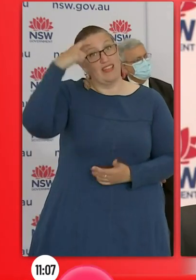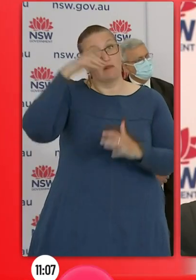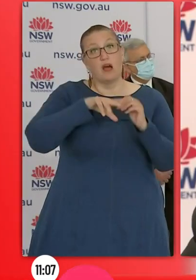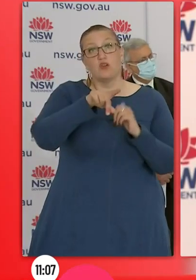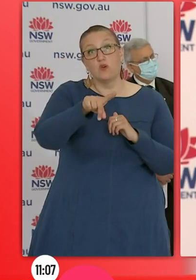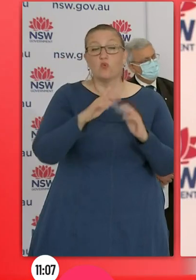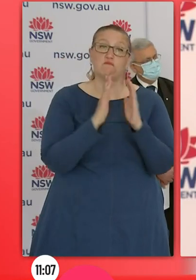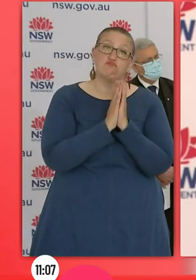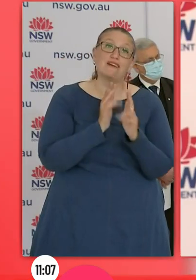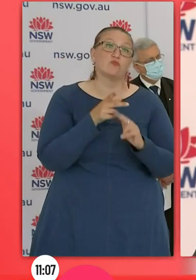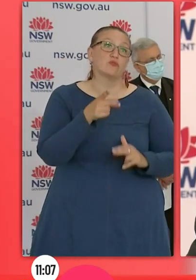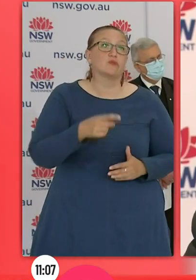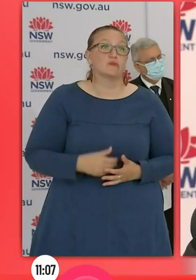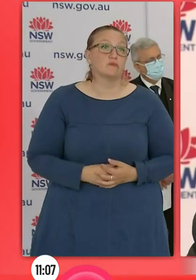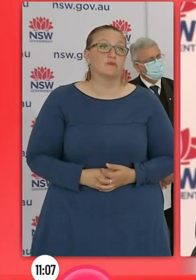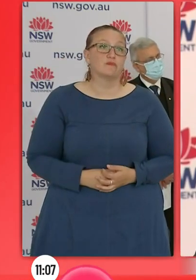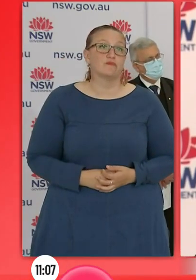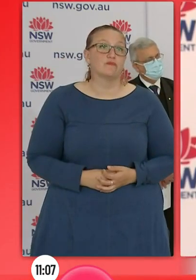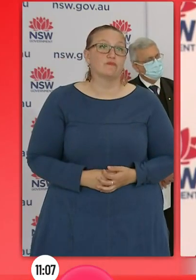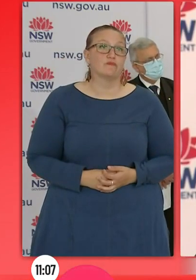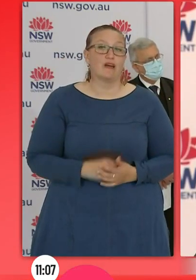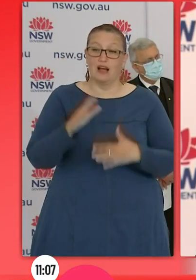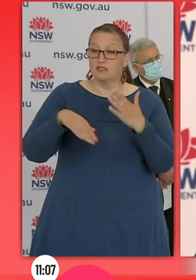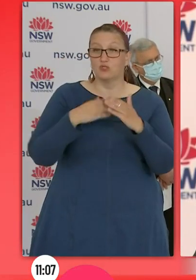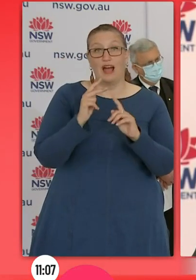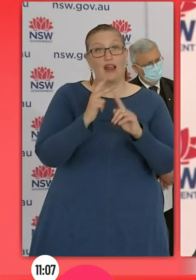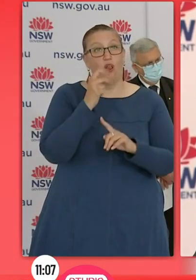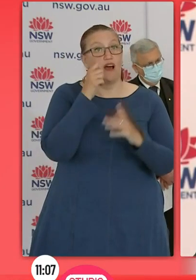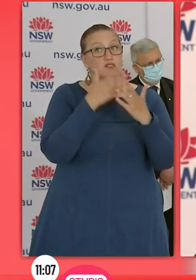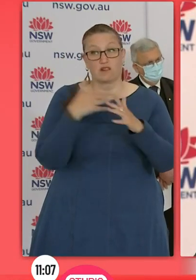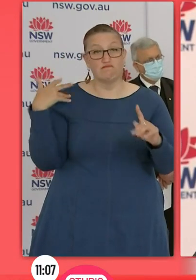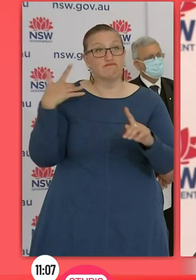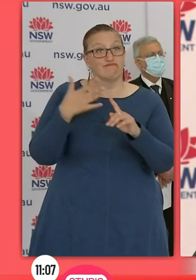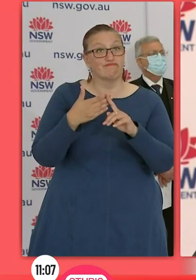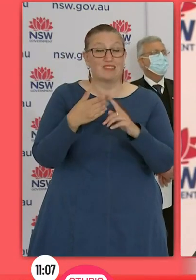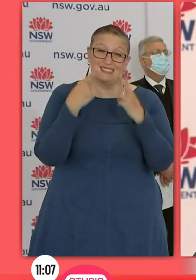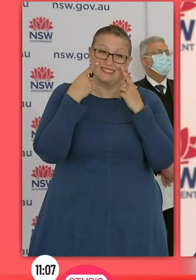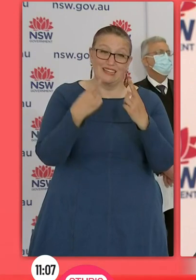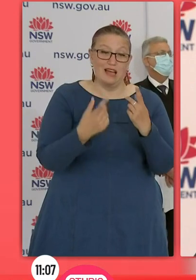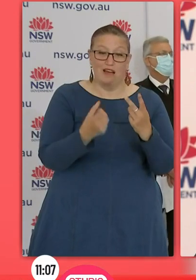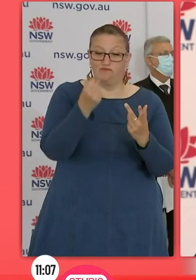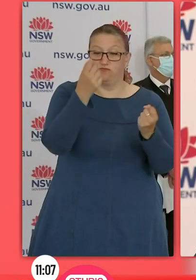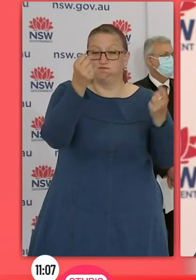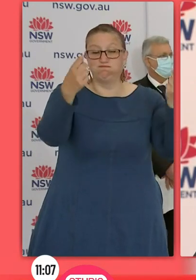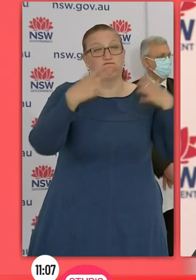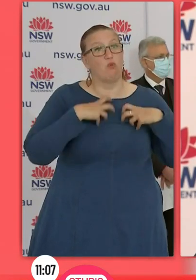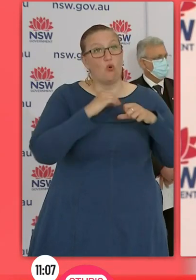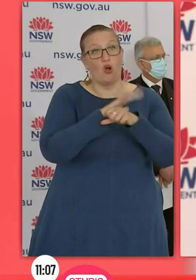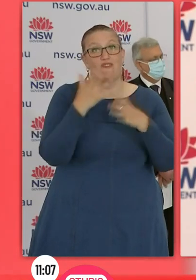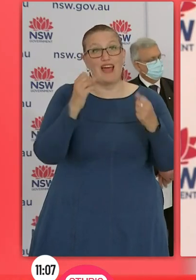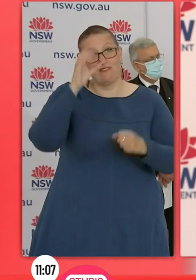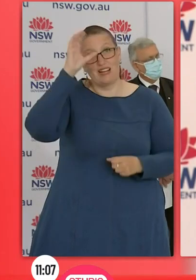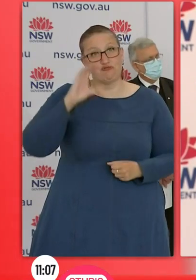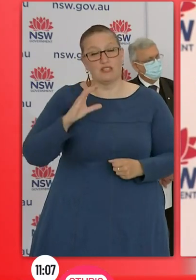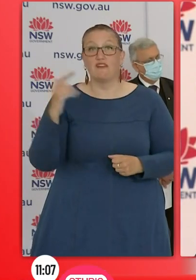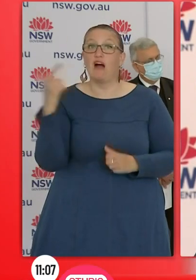prayers. Over overnight at 8pm last night we've had again a continued number of cases in regional and rural NSW.